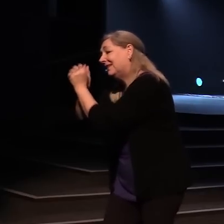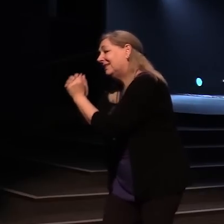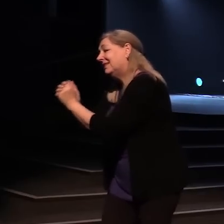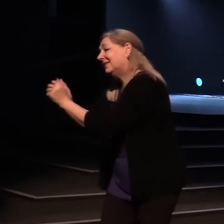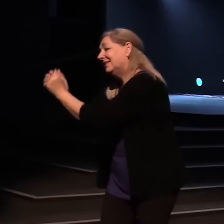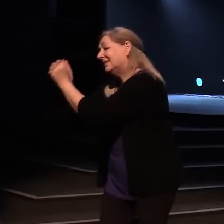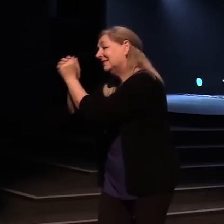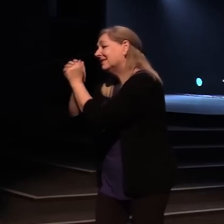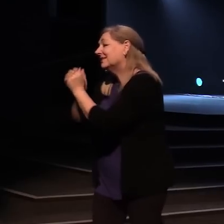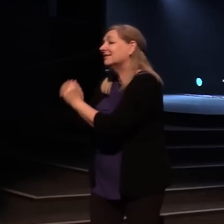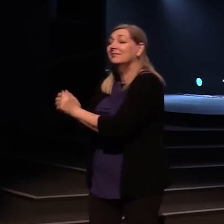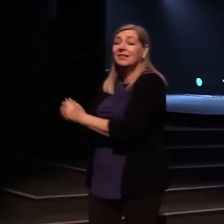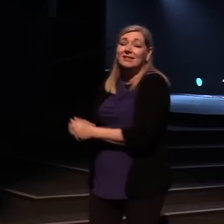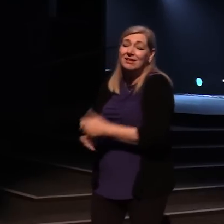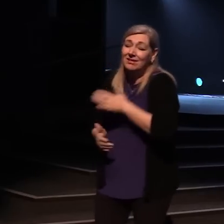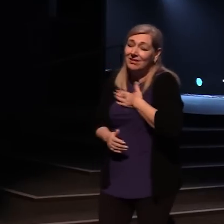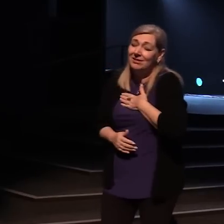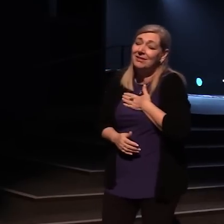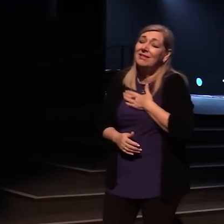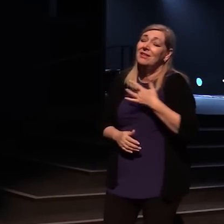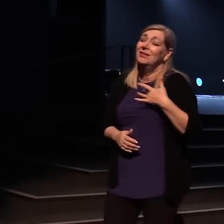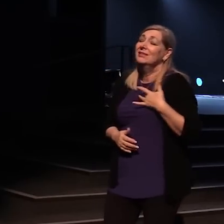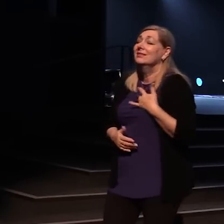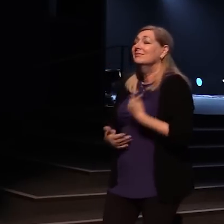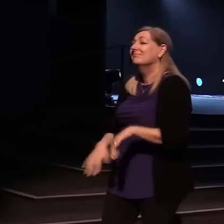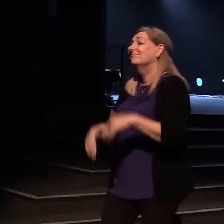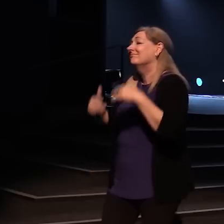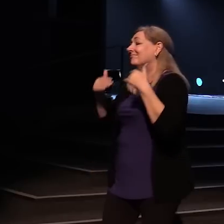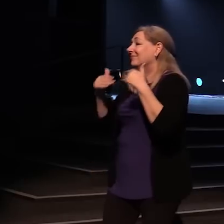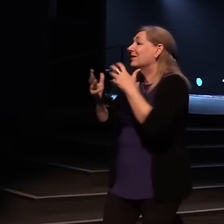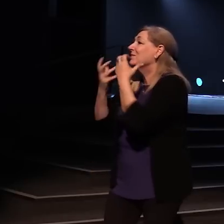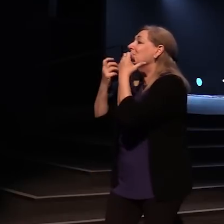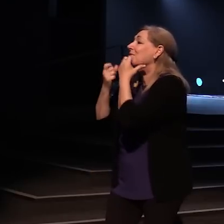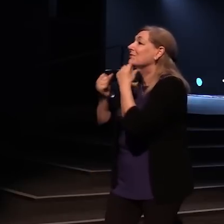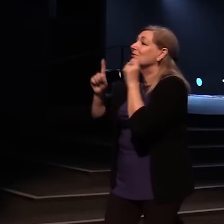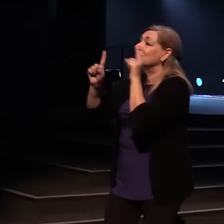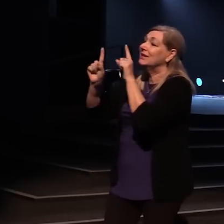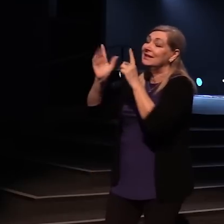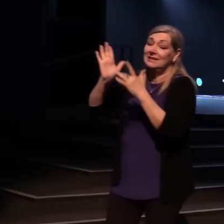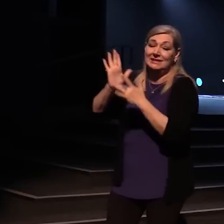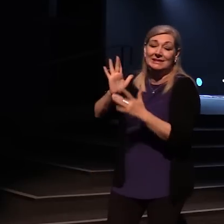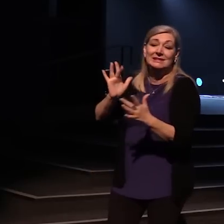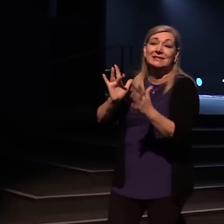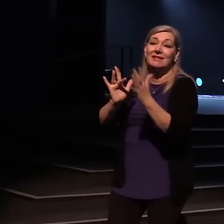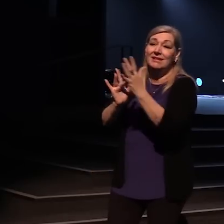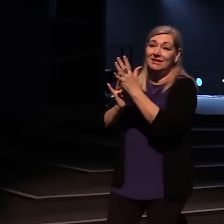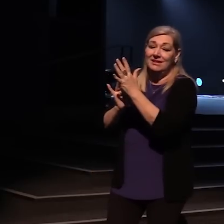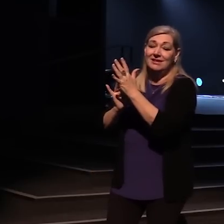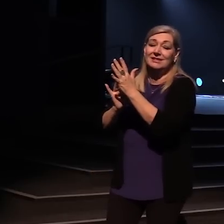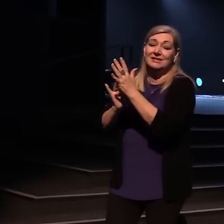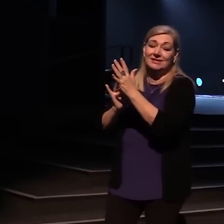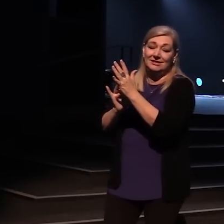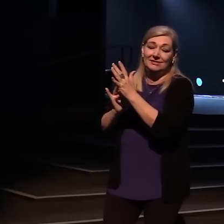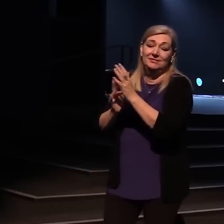feet My heart adores you, Jesus